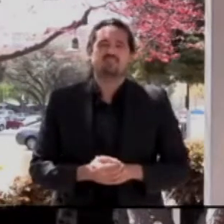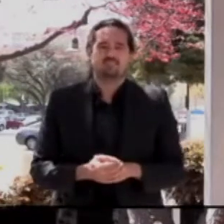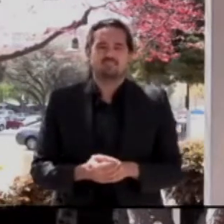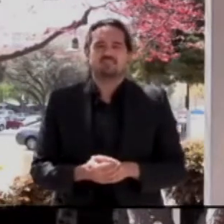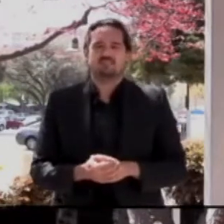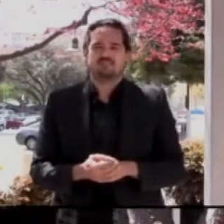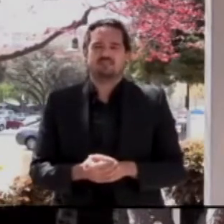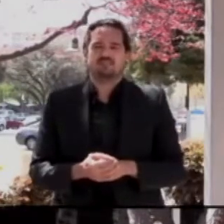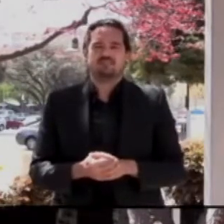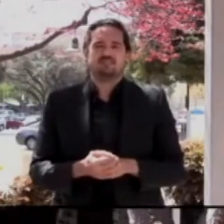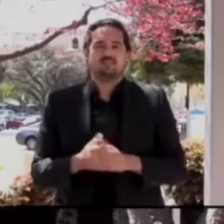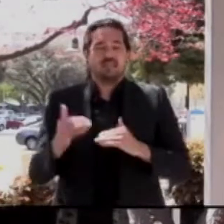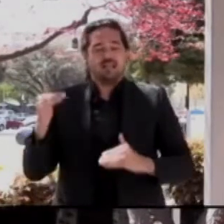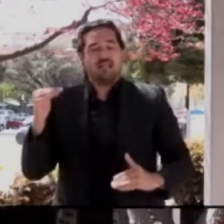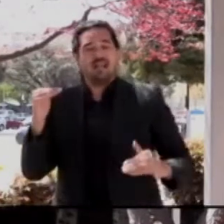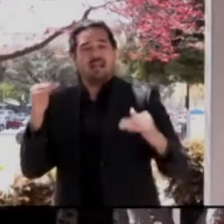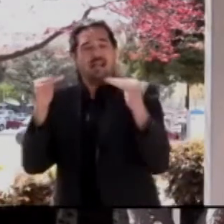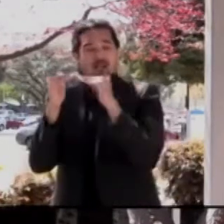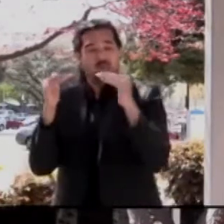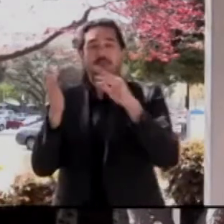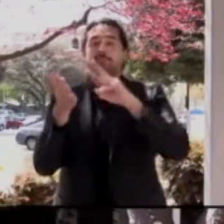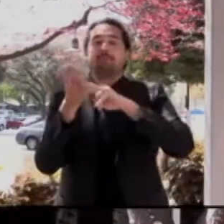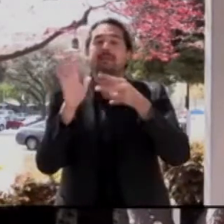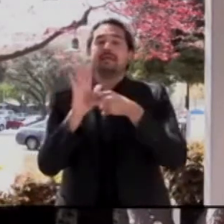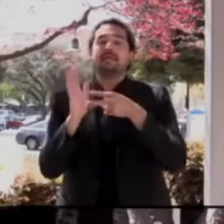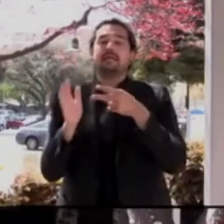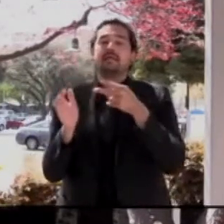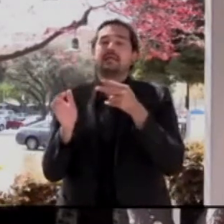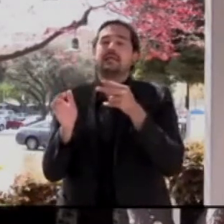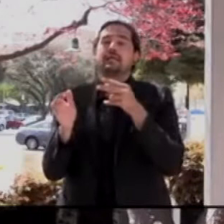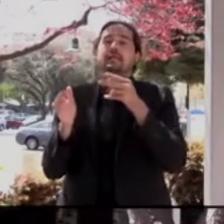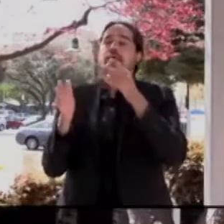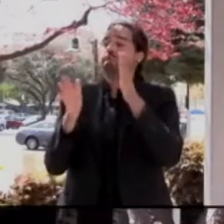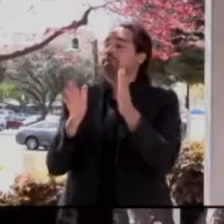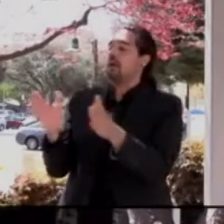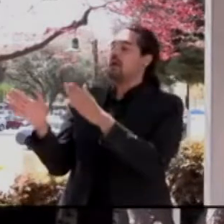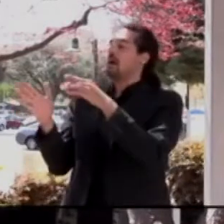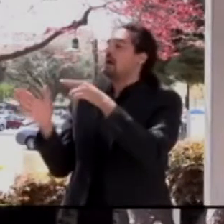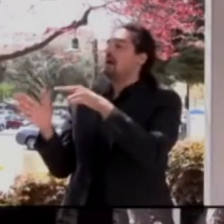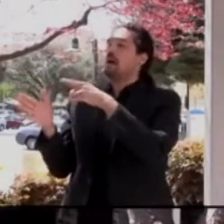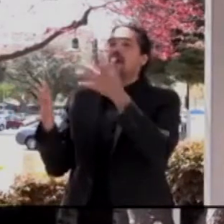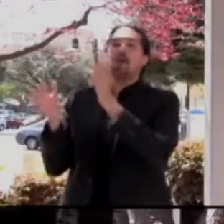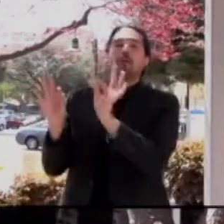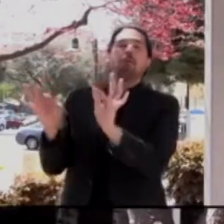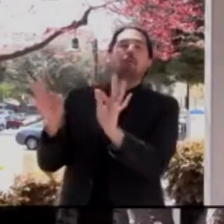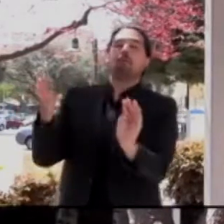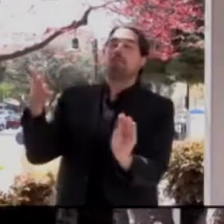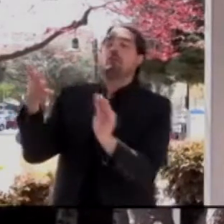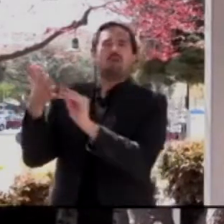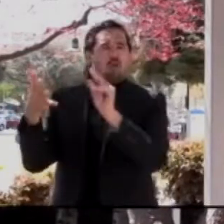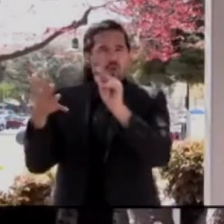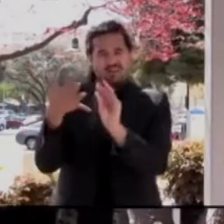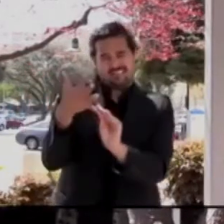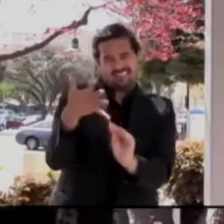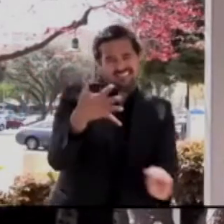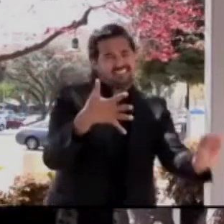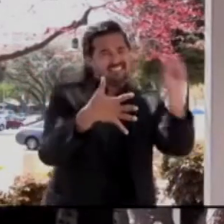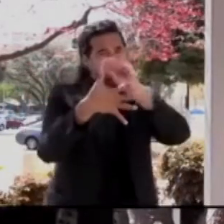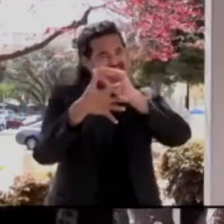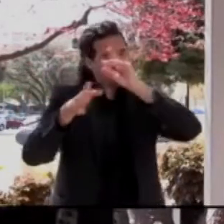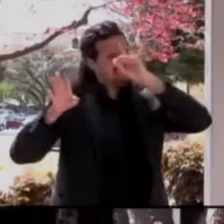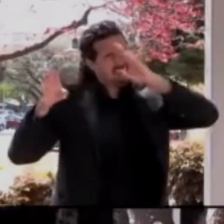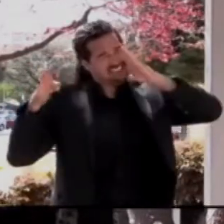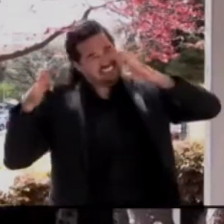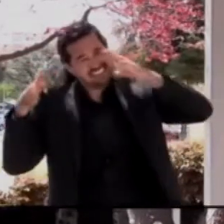Equity is not just a feature of our vaccine strategy. It is a central component of the work that we're doing. It is expanding every day. We're adding more to it every